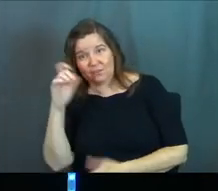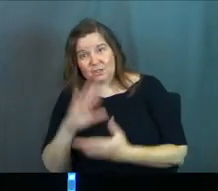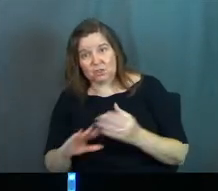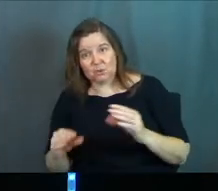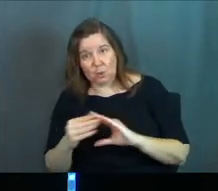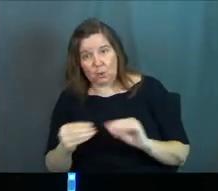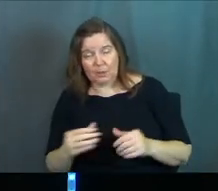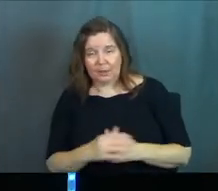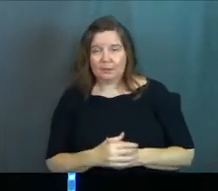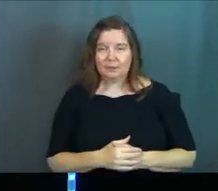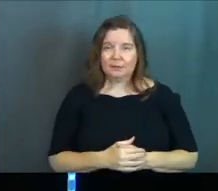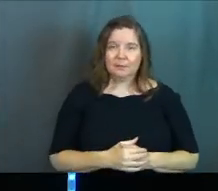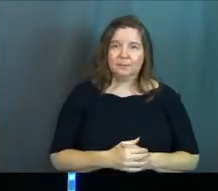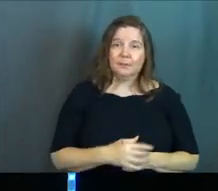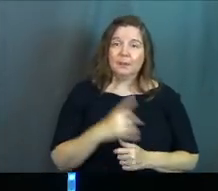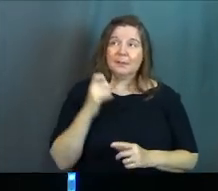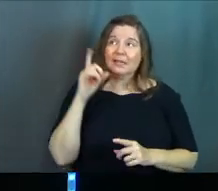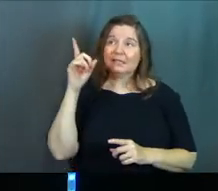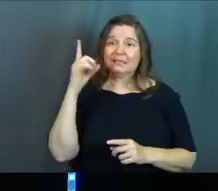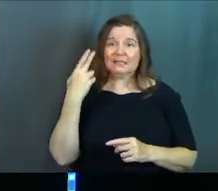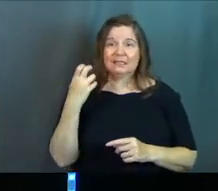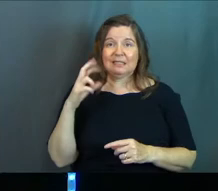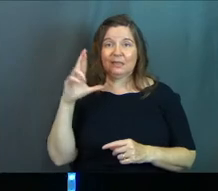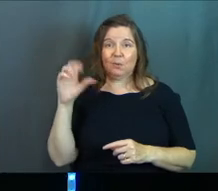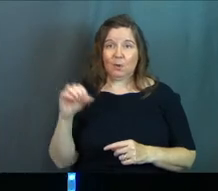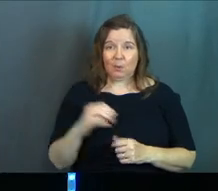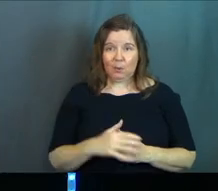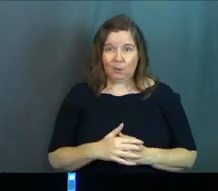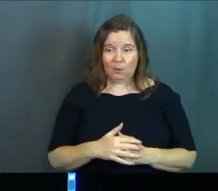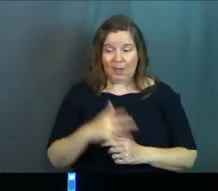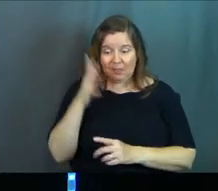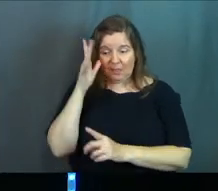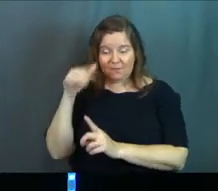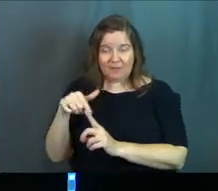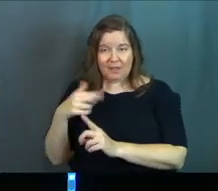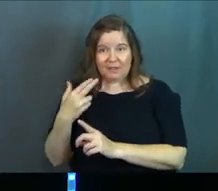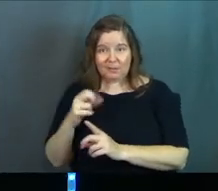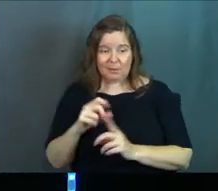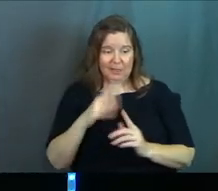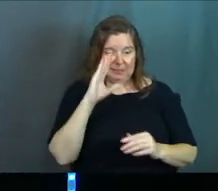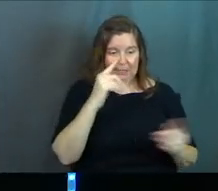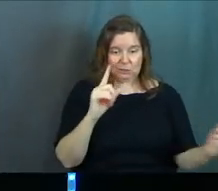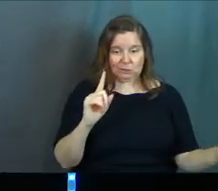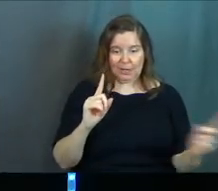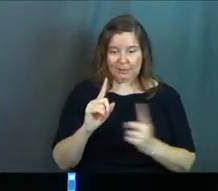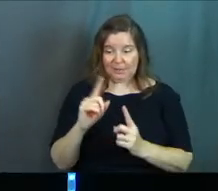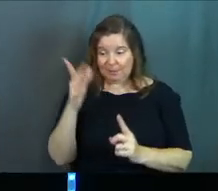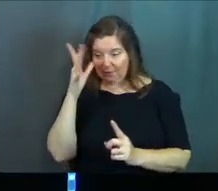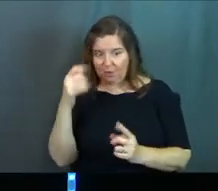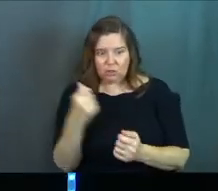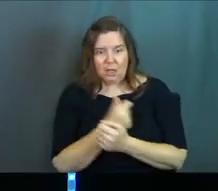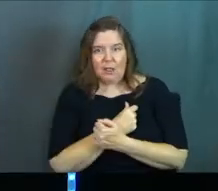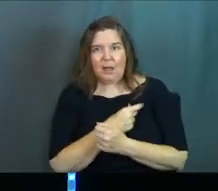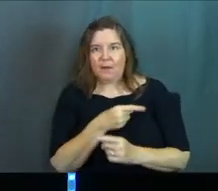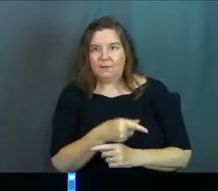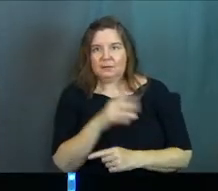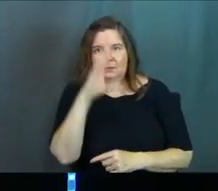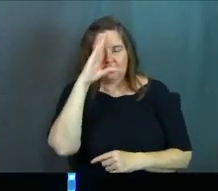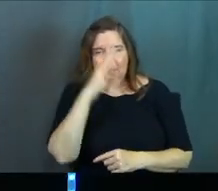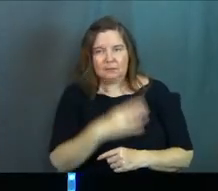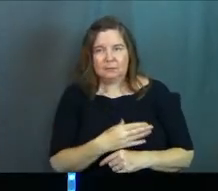is the story. Because he's the hero. The son just comes up and the father just loves.